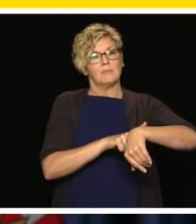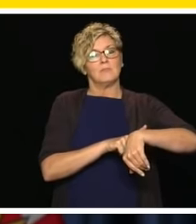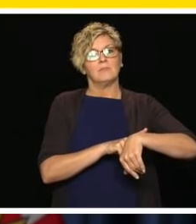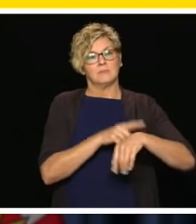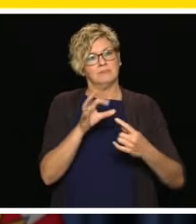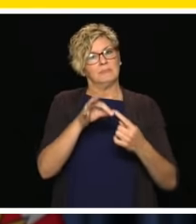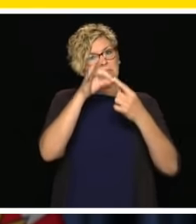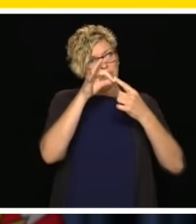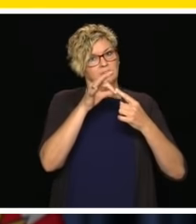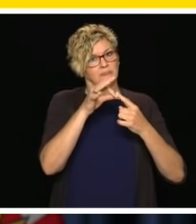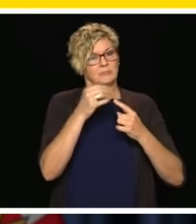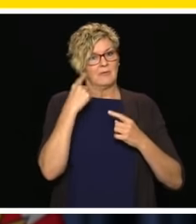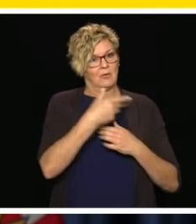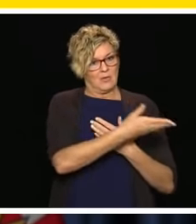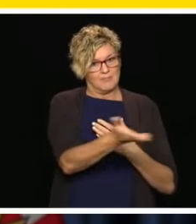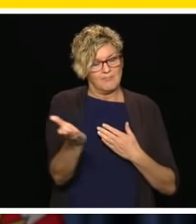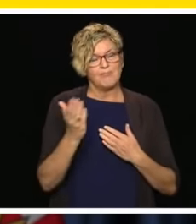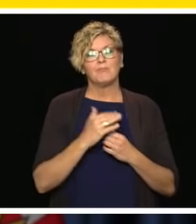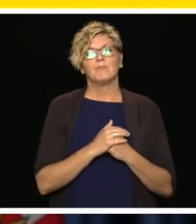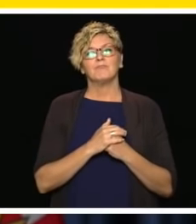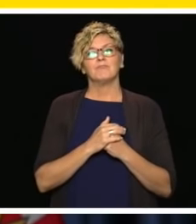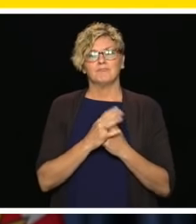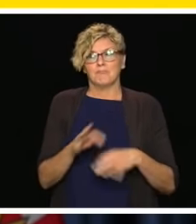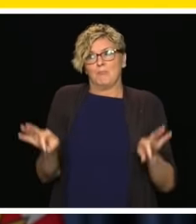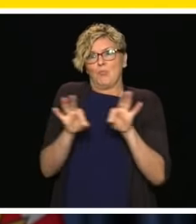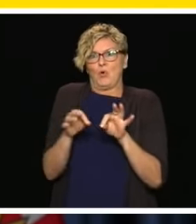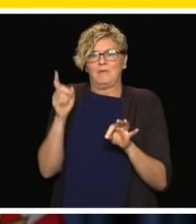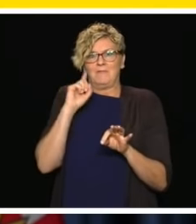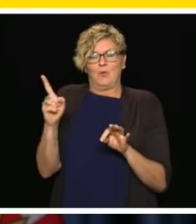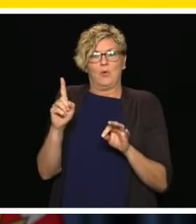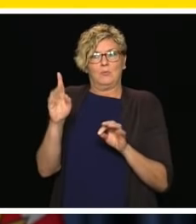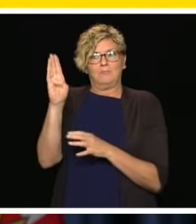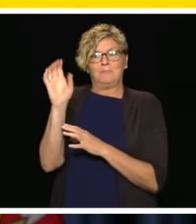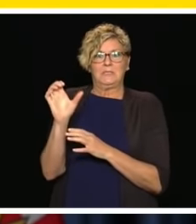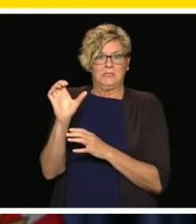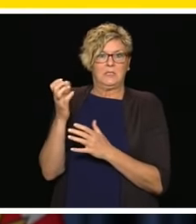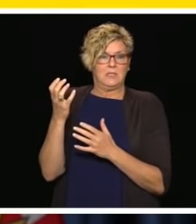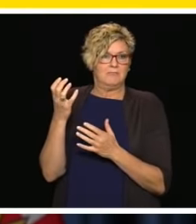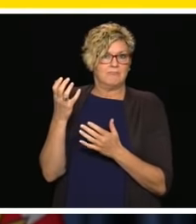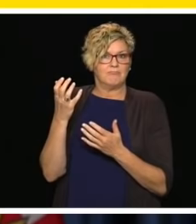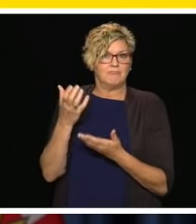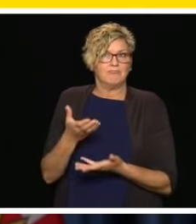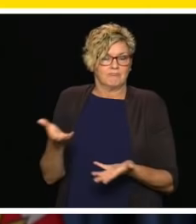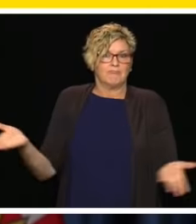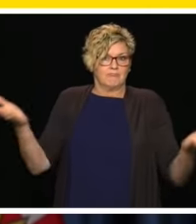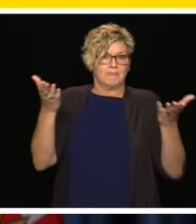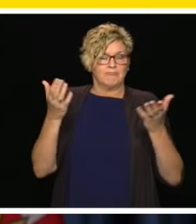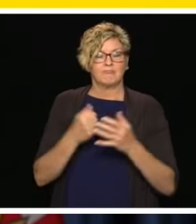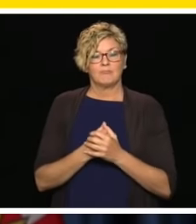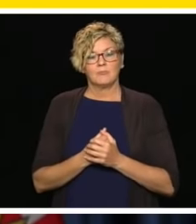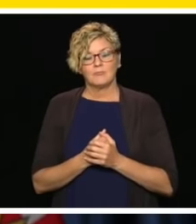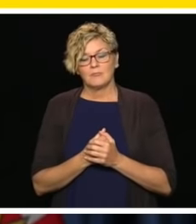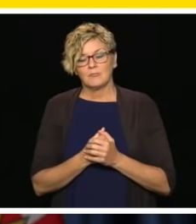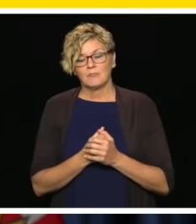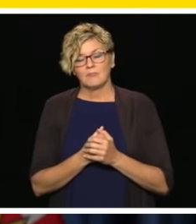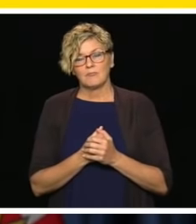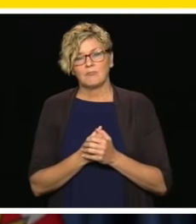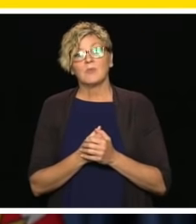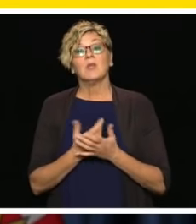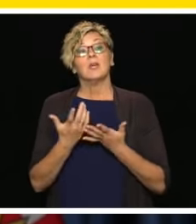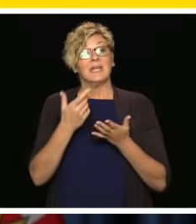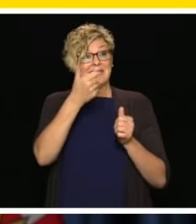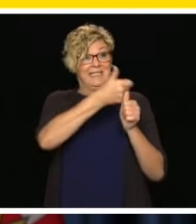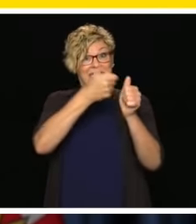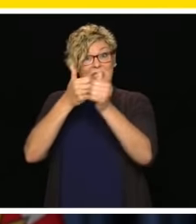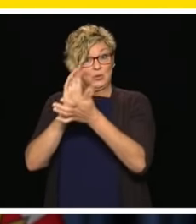essential supply chains working and support those families who are working on behalf of British Columbians. Districts will be reviewing their available spaces